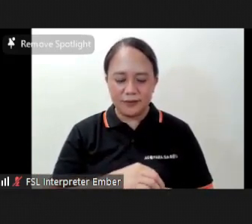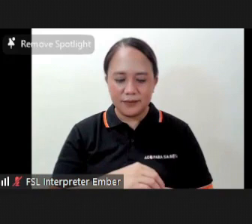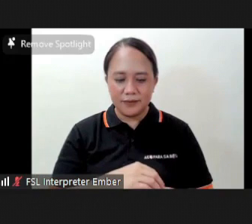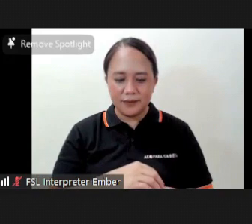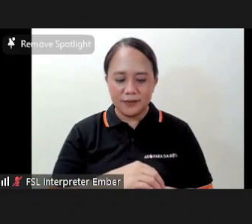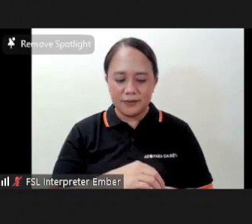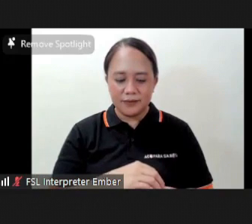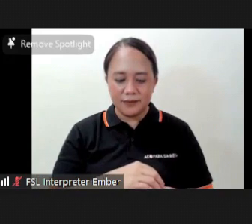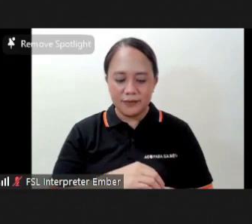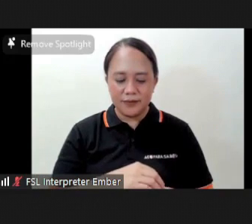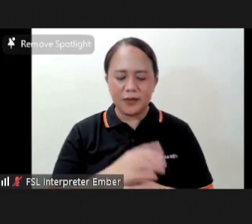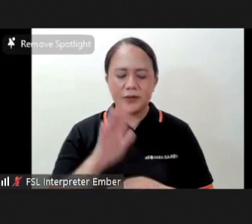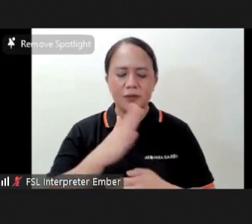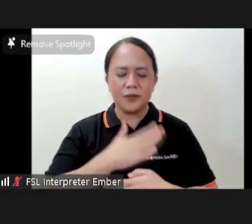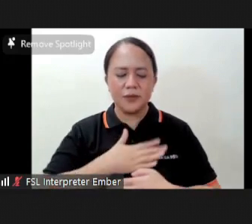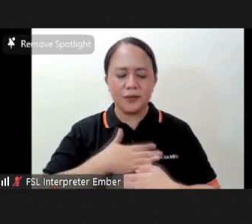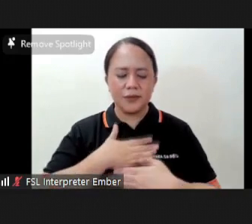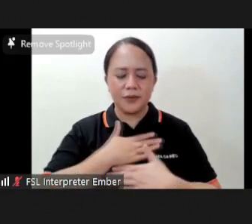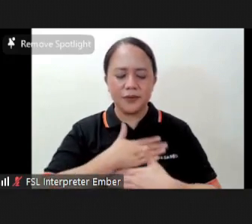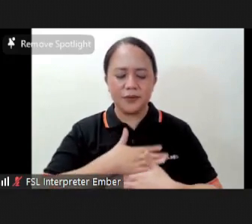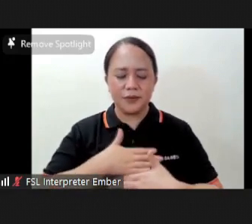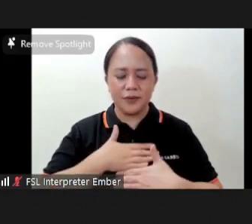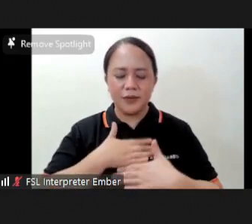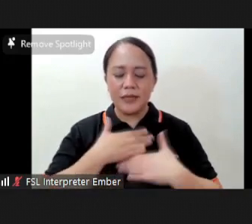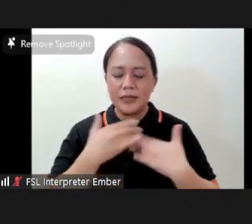Just enjoying this for a moment.